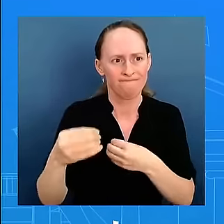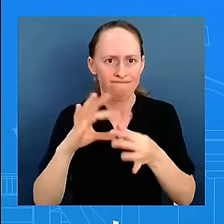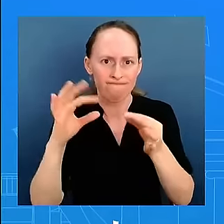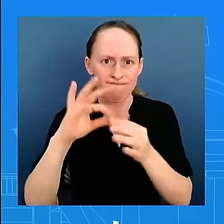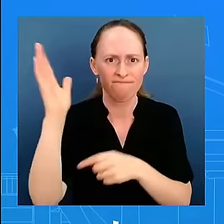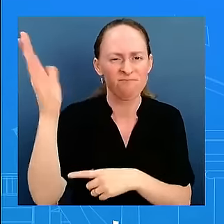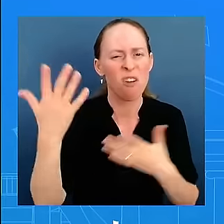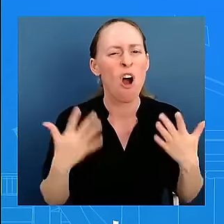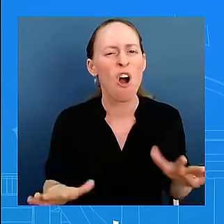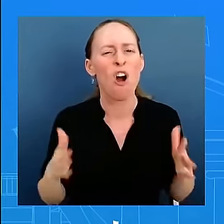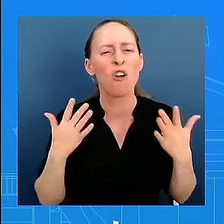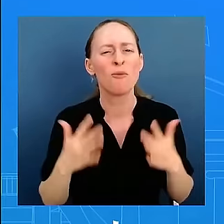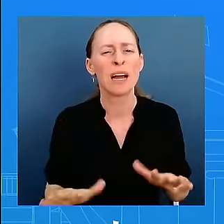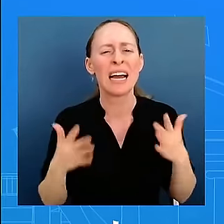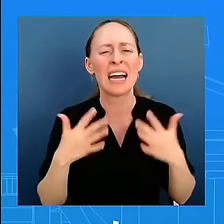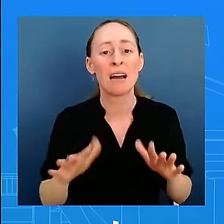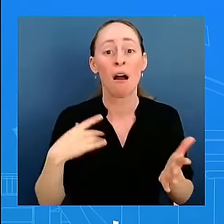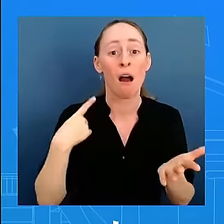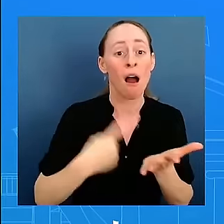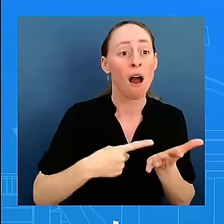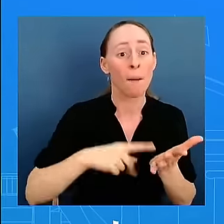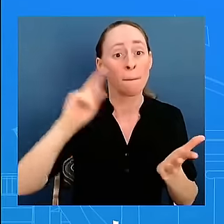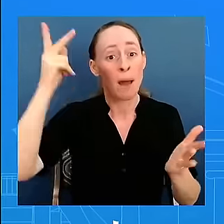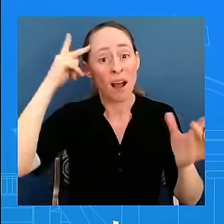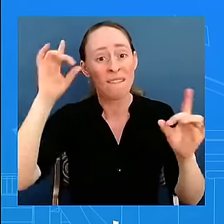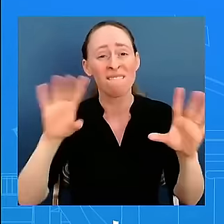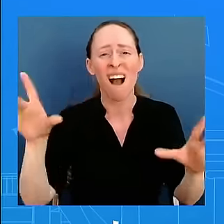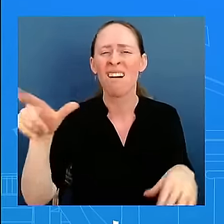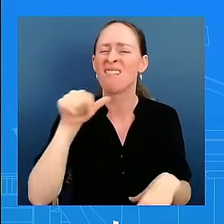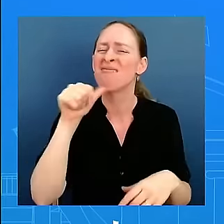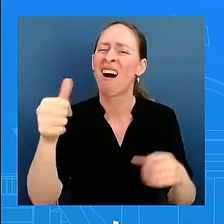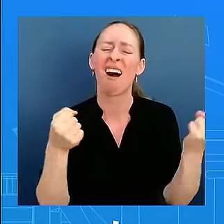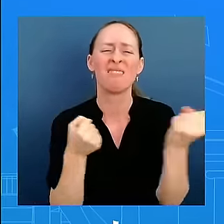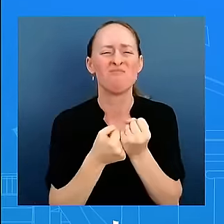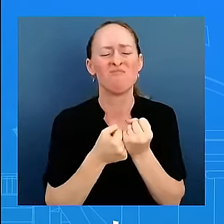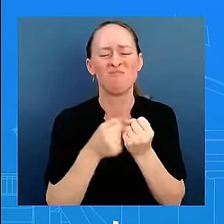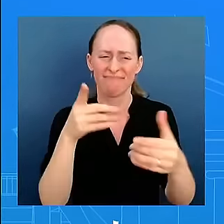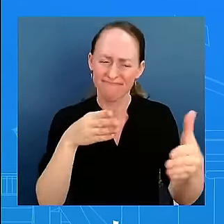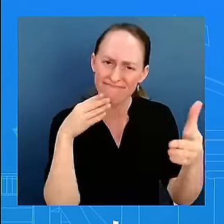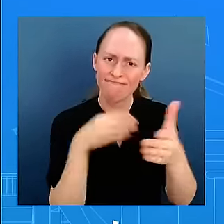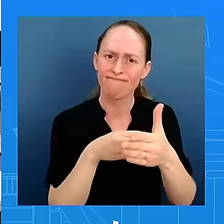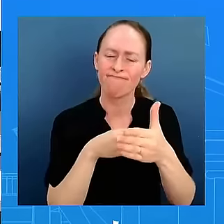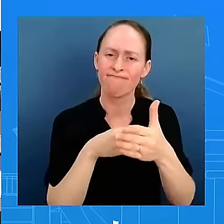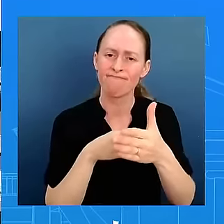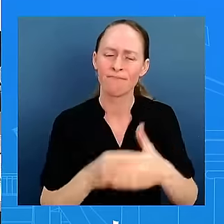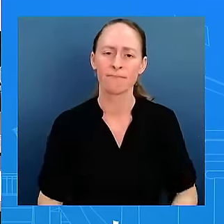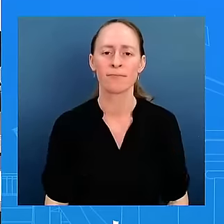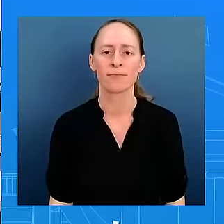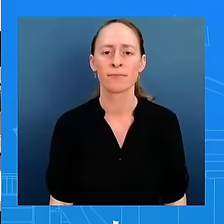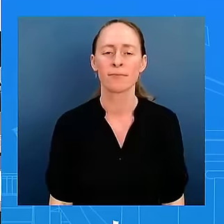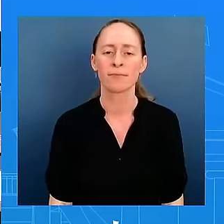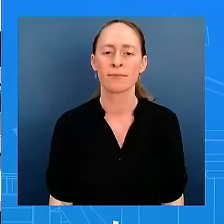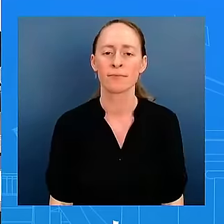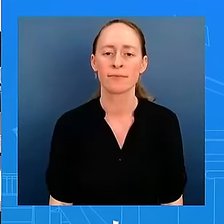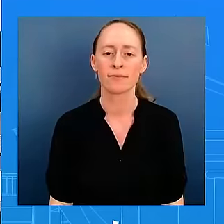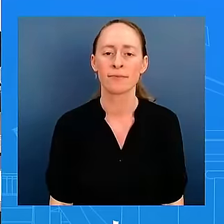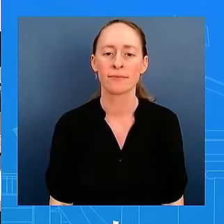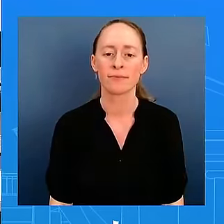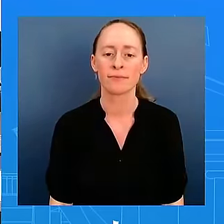some time gotcha um passing the torch obviously was the central theme yesterday of many themes